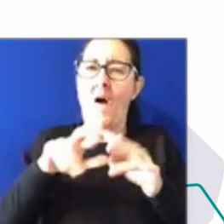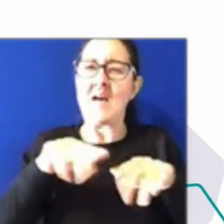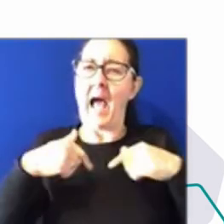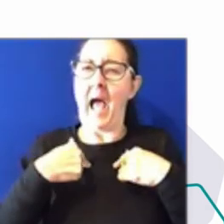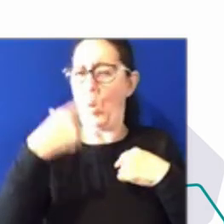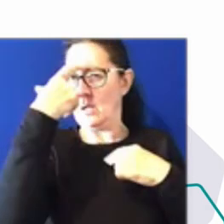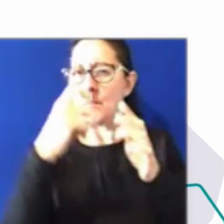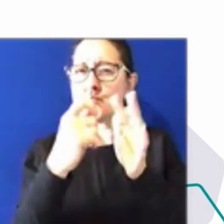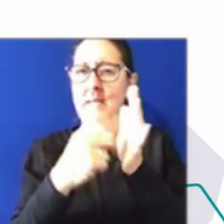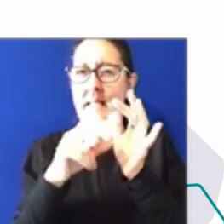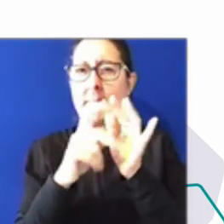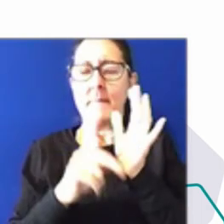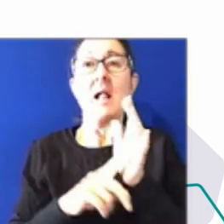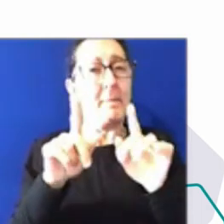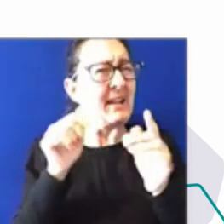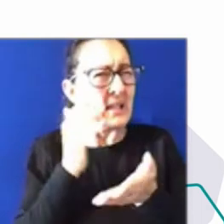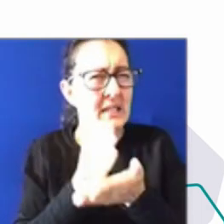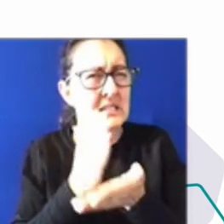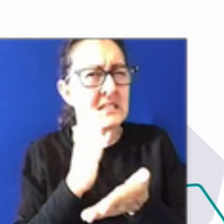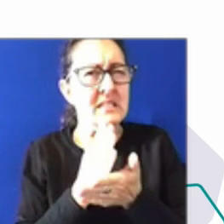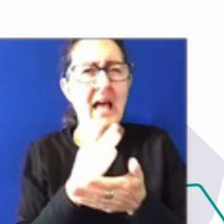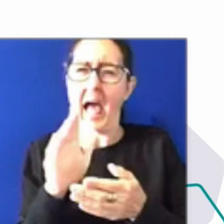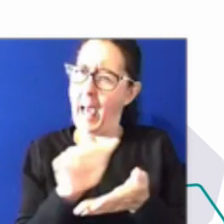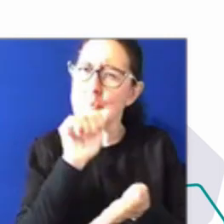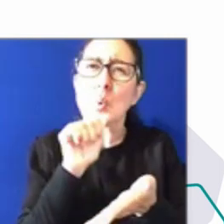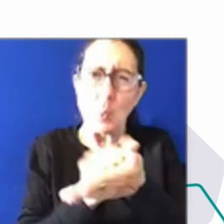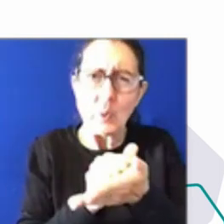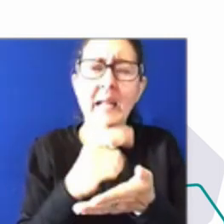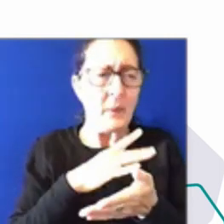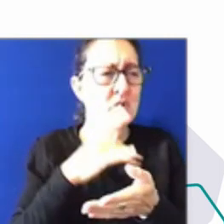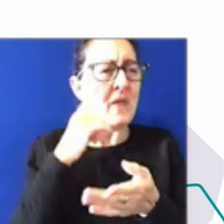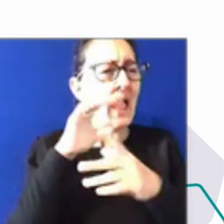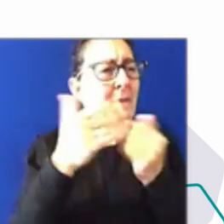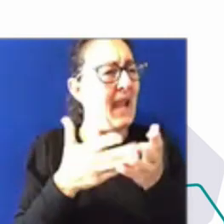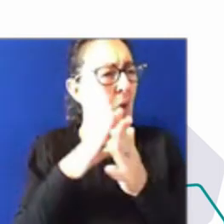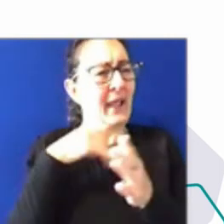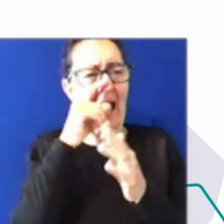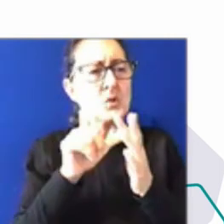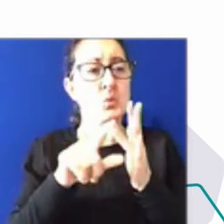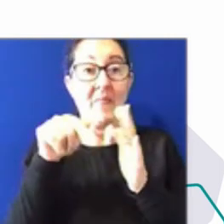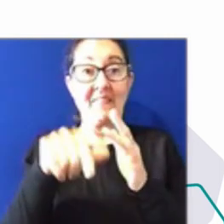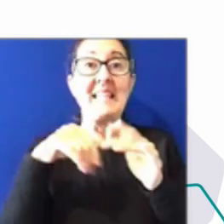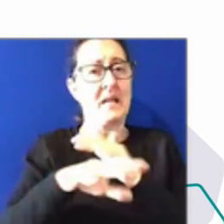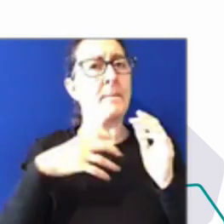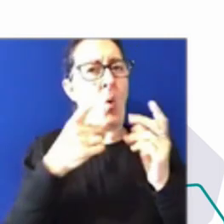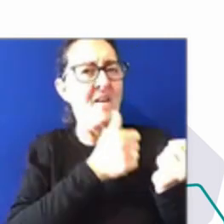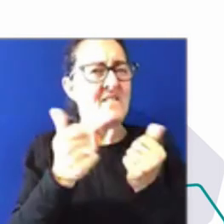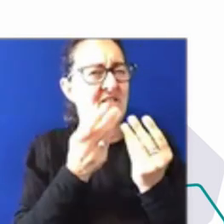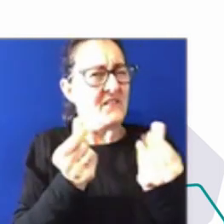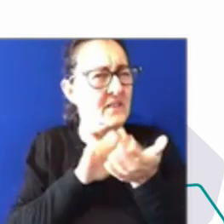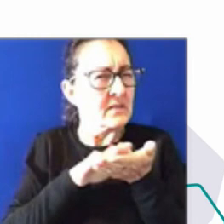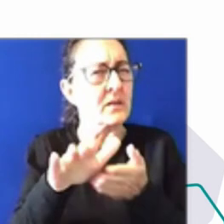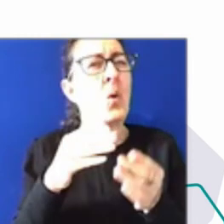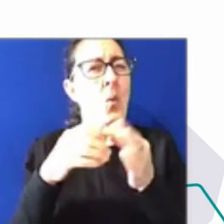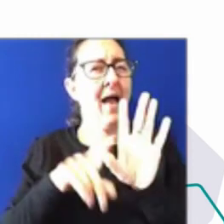So it goes to Nat's point, can we do this in a more efficient and effective way? And I want to pick up on one of the stories from the video. We